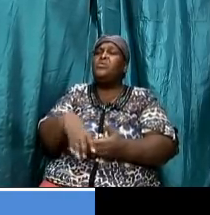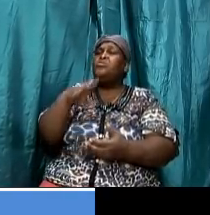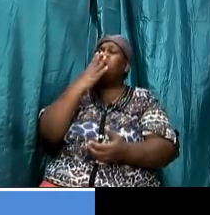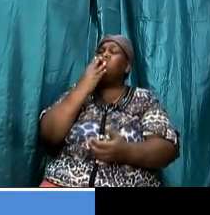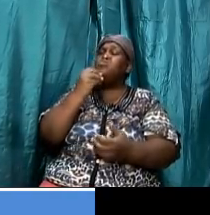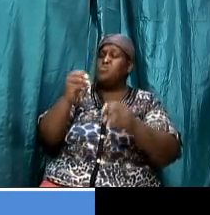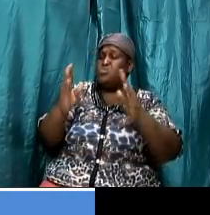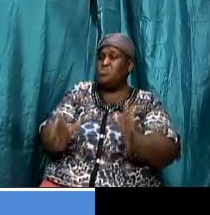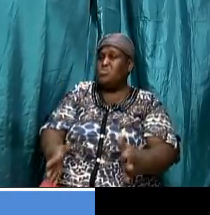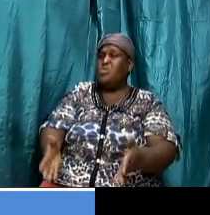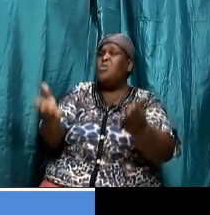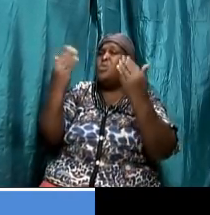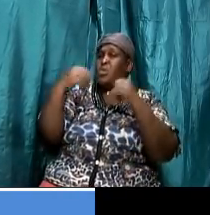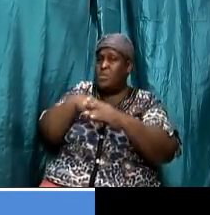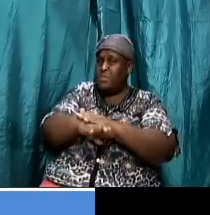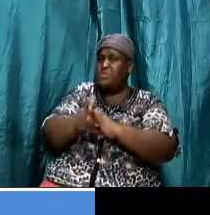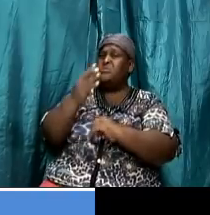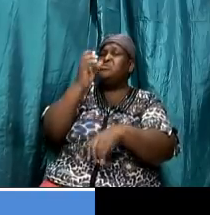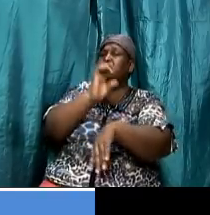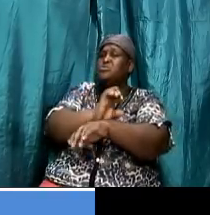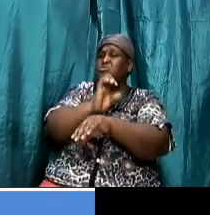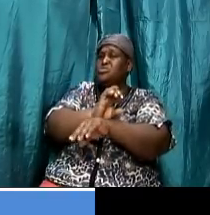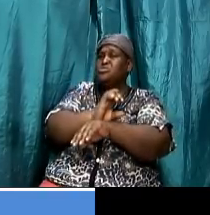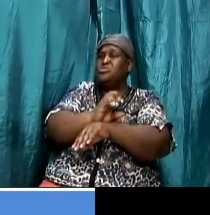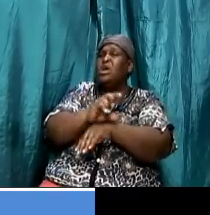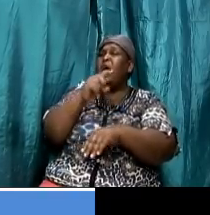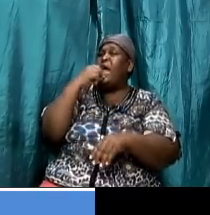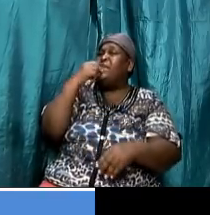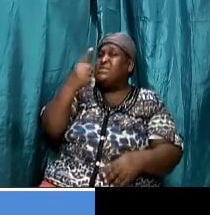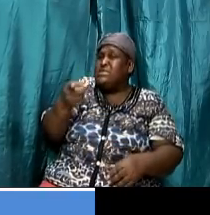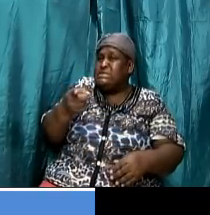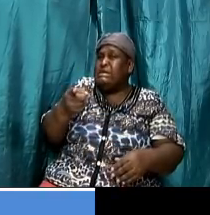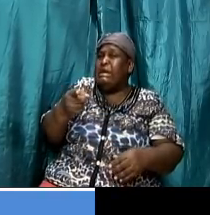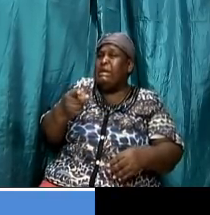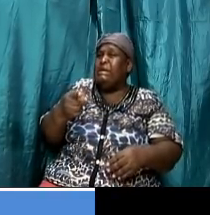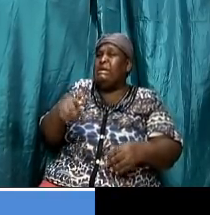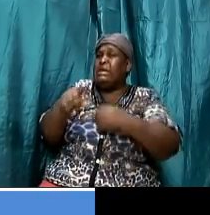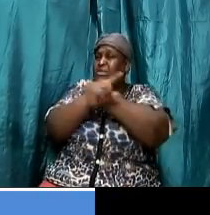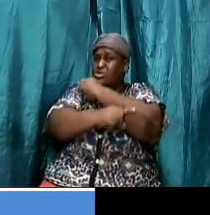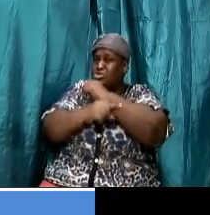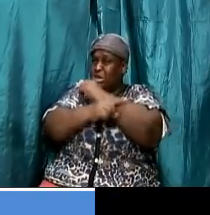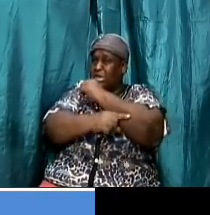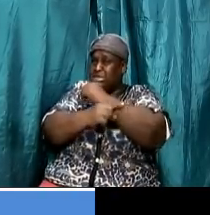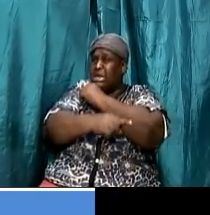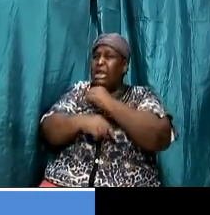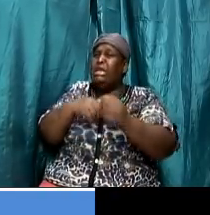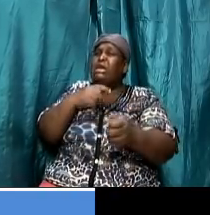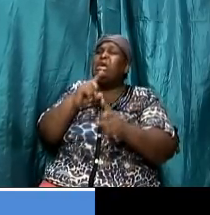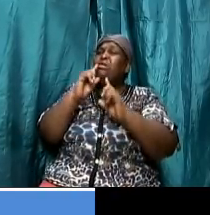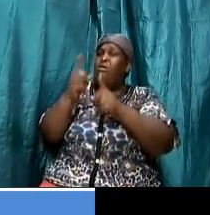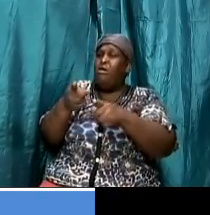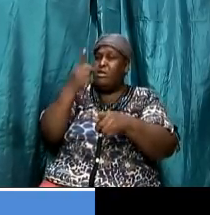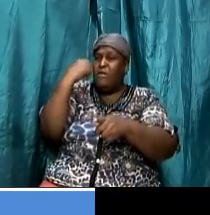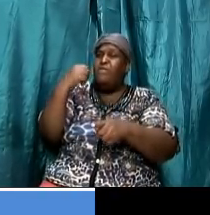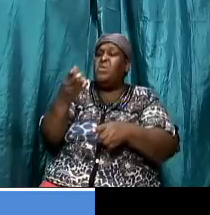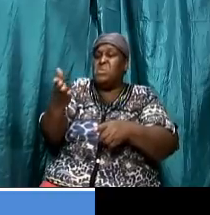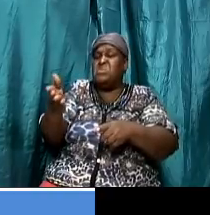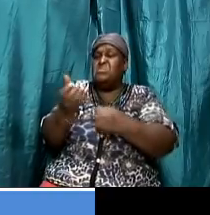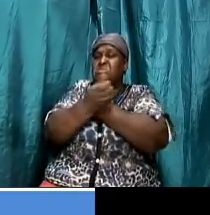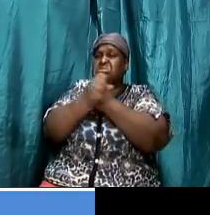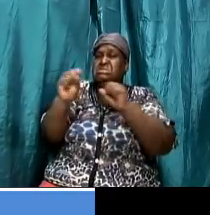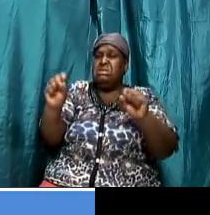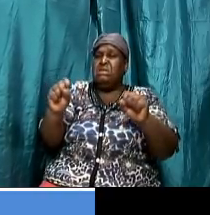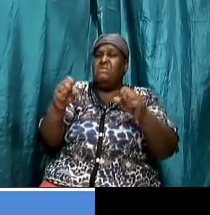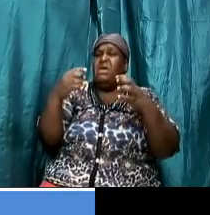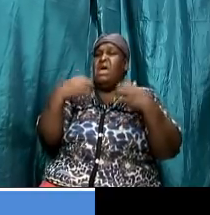came into the church and they were telling the gentiles that in order for them to be saved they